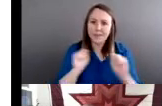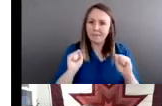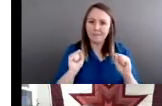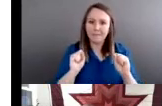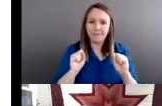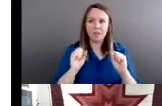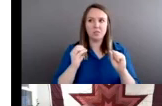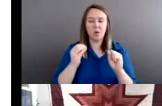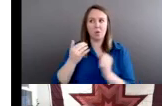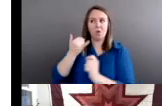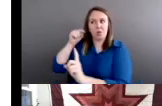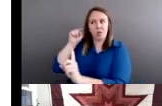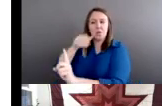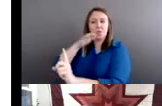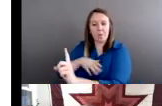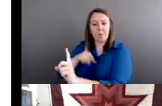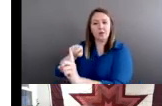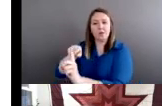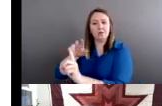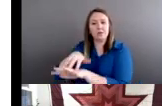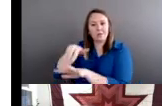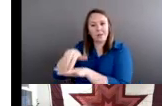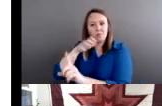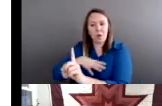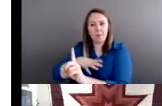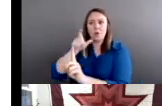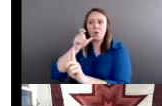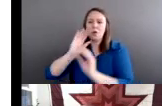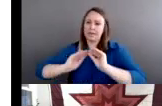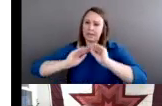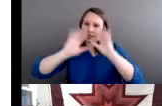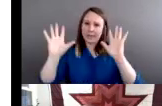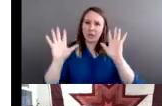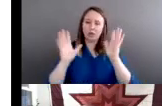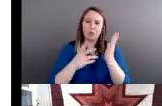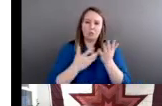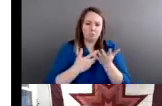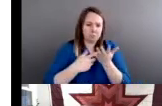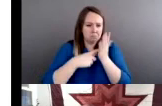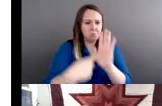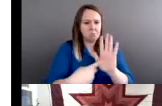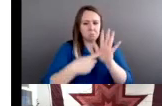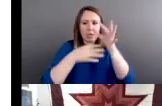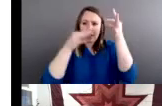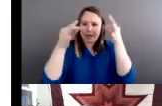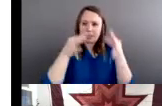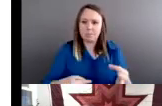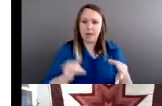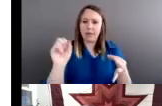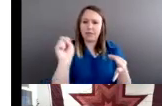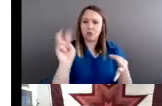who is articulating this sexual violence as part of the trauma that her people were